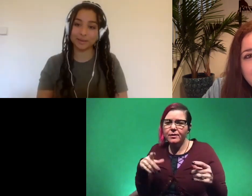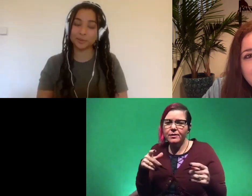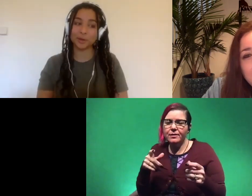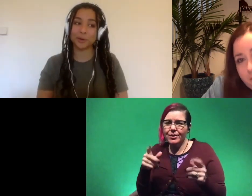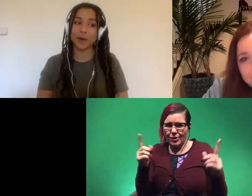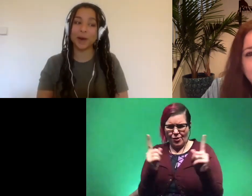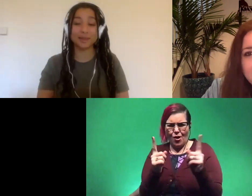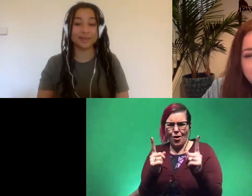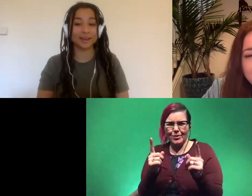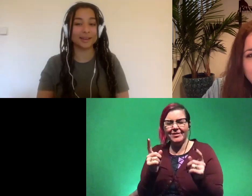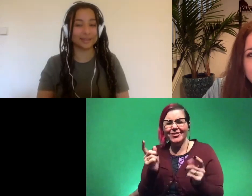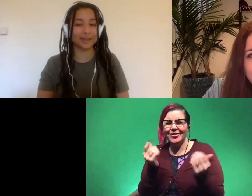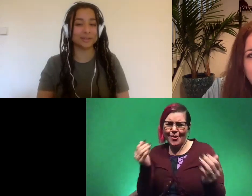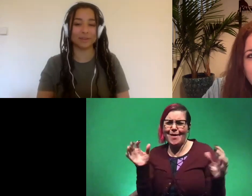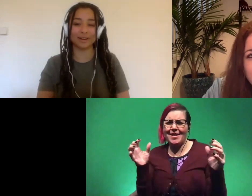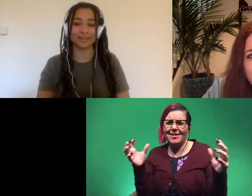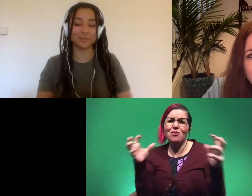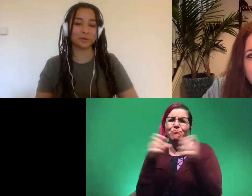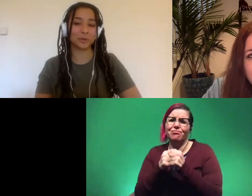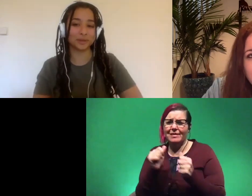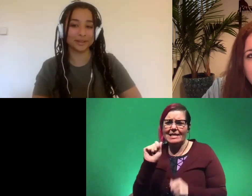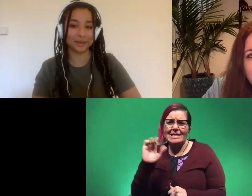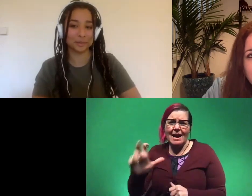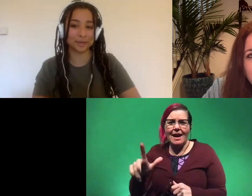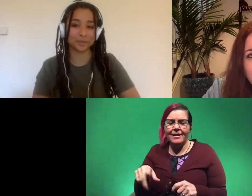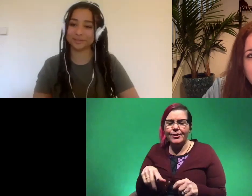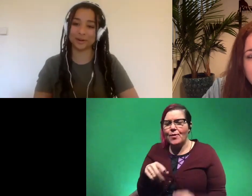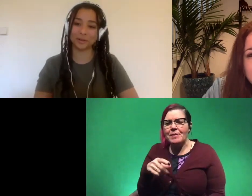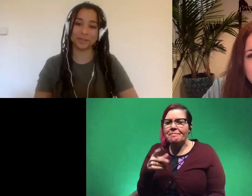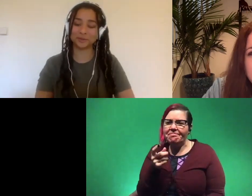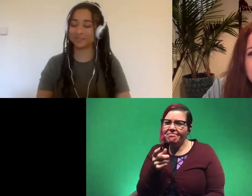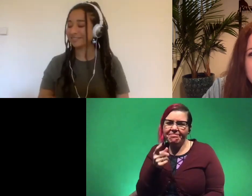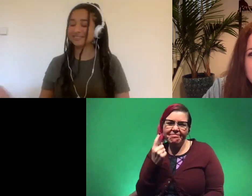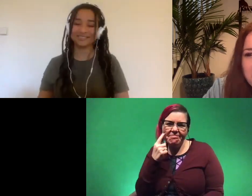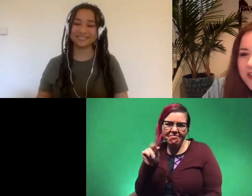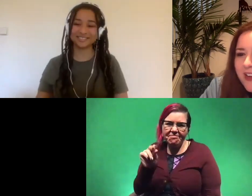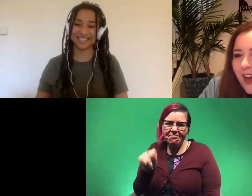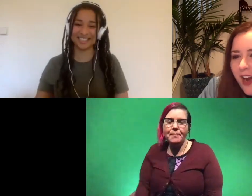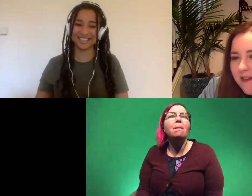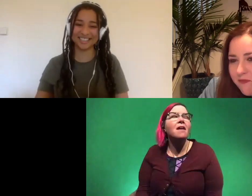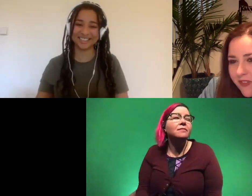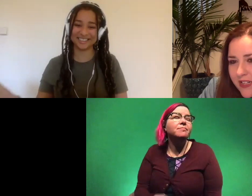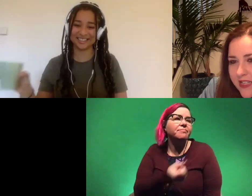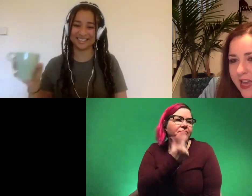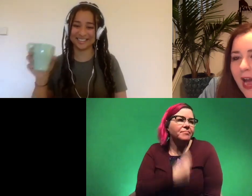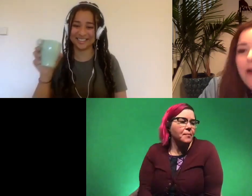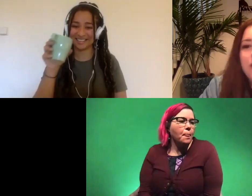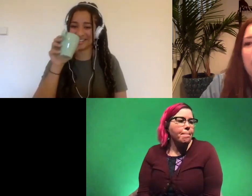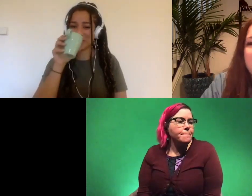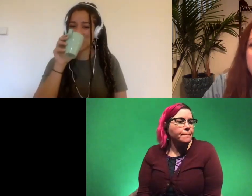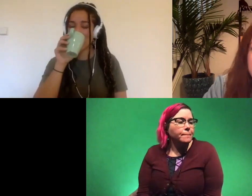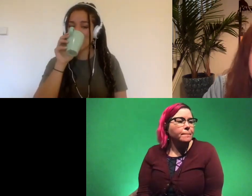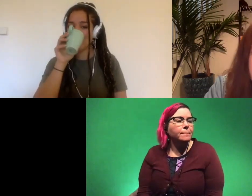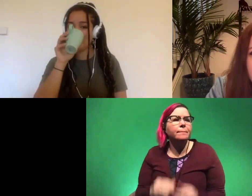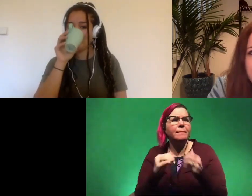attack them so i'm gonna think that that's not completely applicable i don't think so sounds good um let's see how